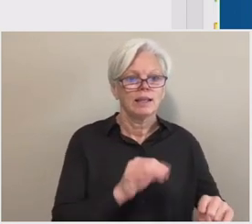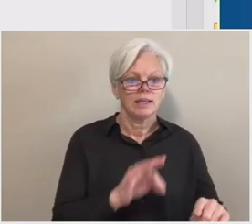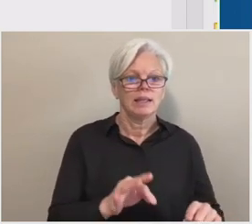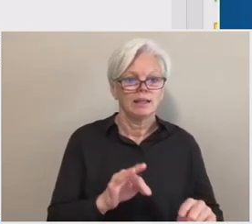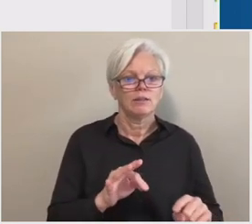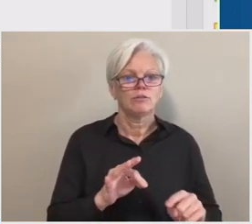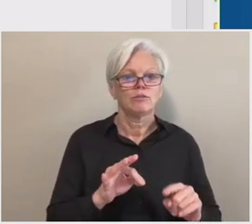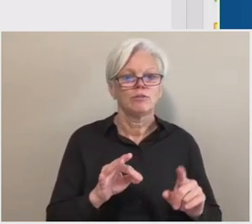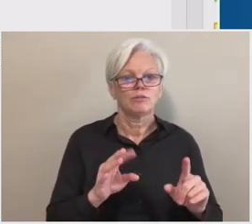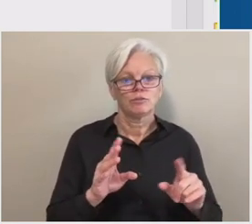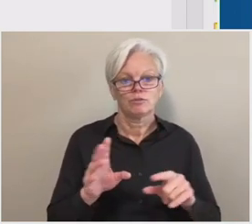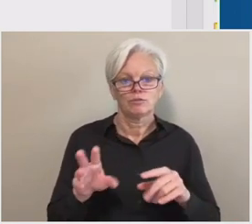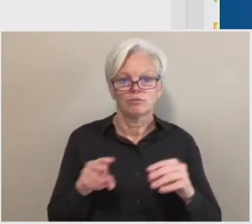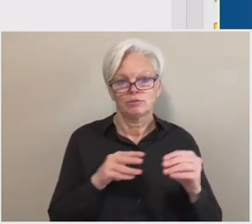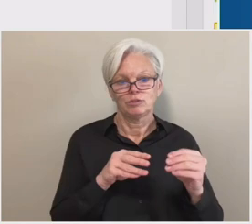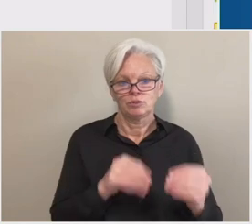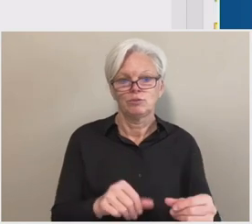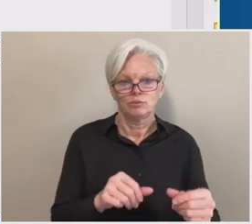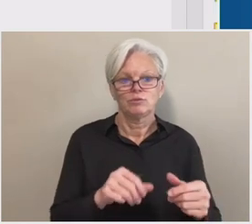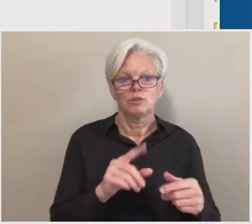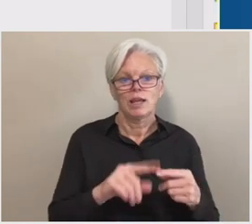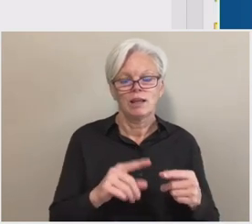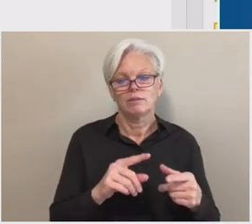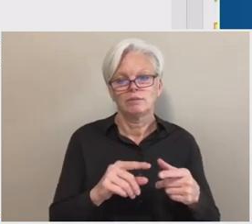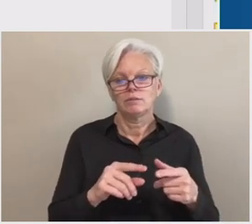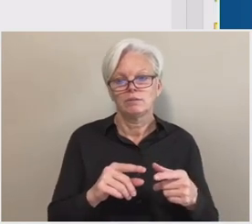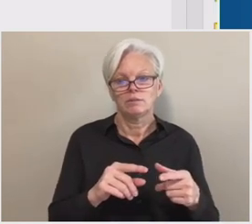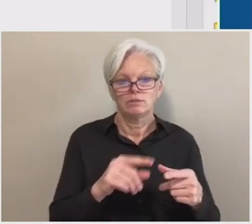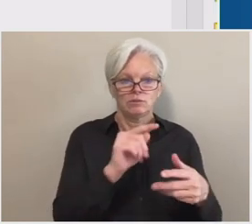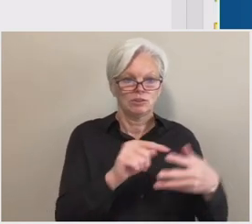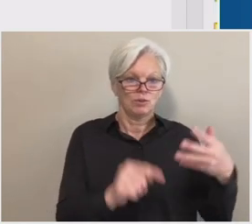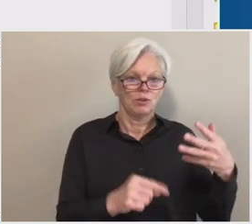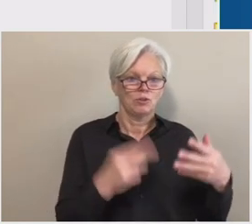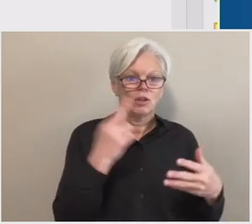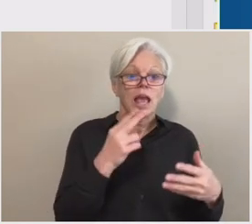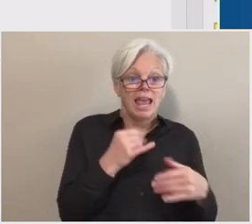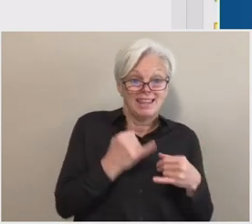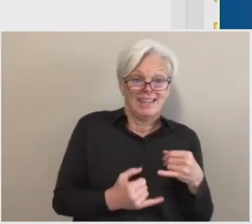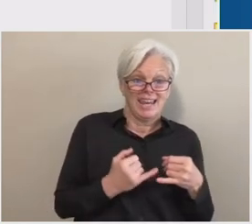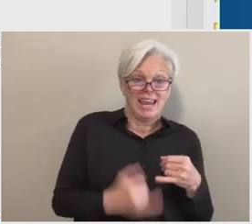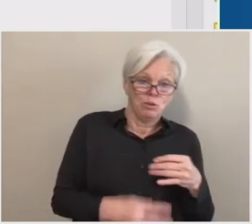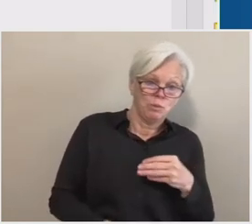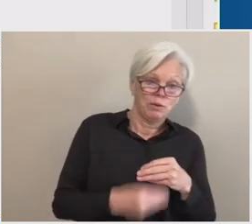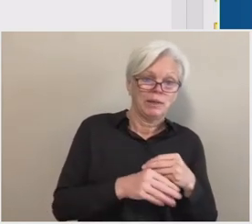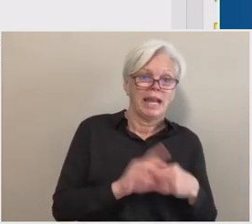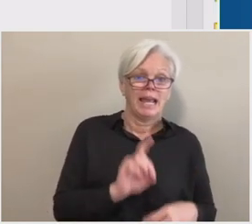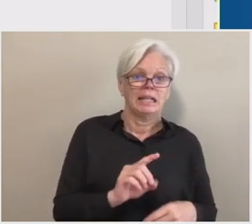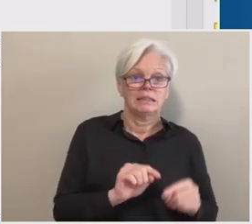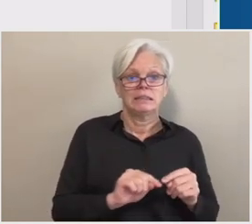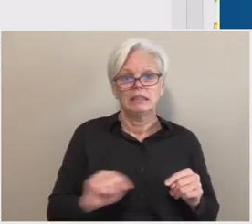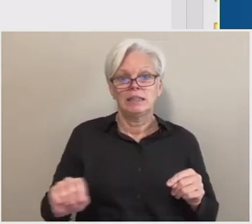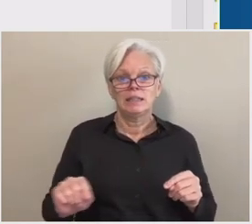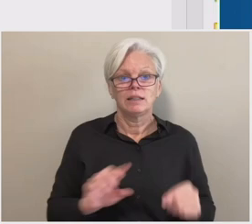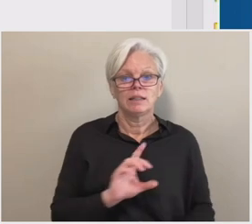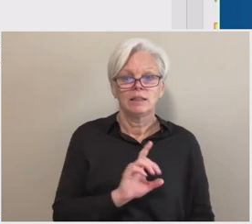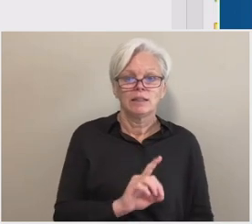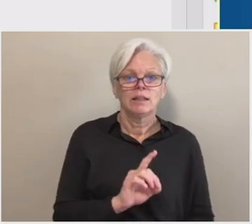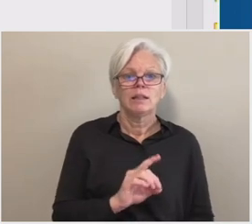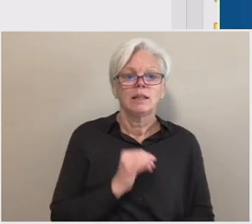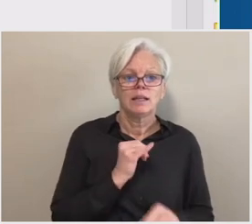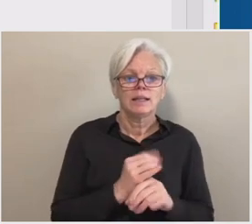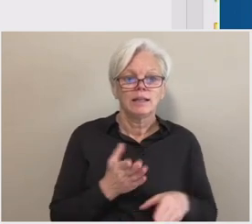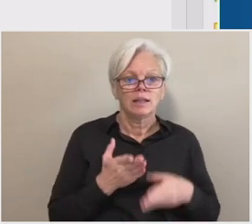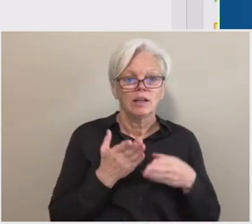be treated as attendance taking, uh, we would simply add, um, at the end of that section, uh, uh, D, uh, the institution offers a